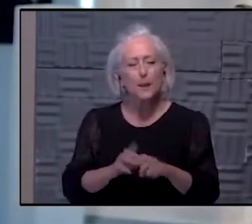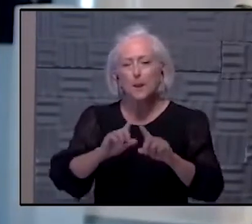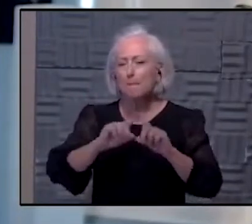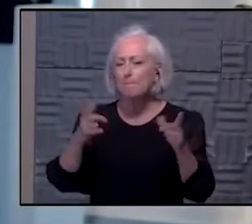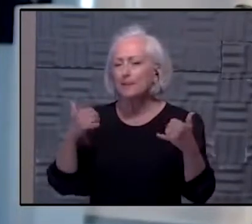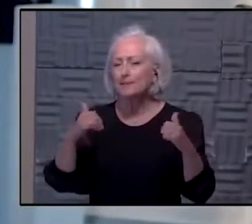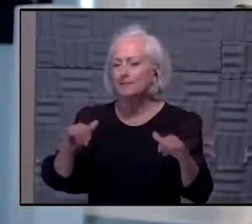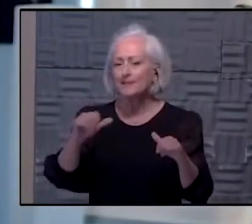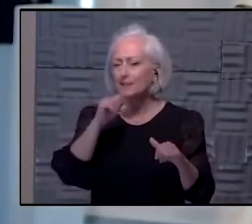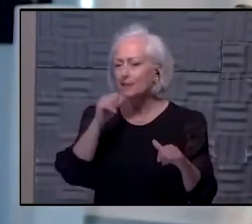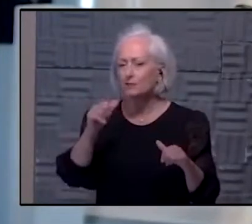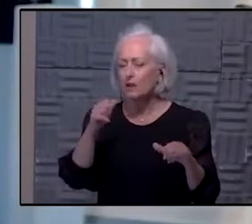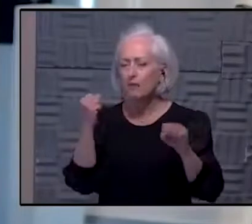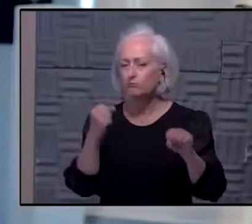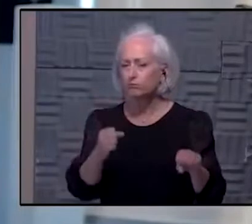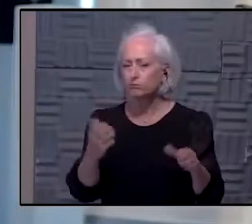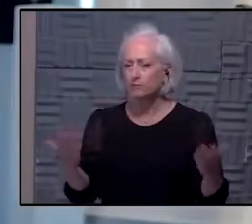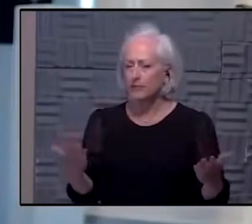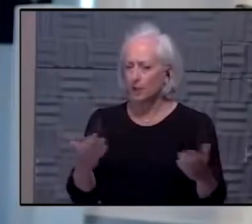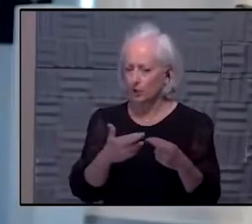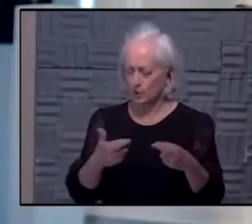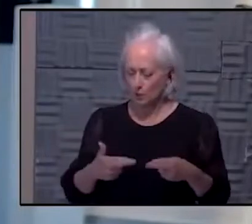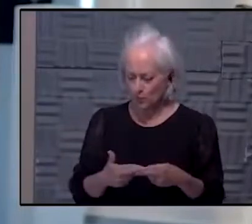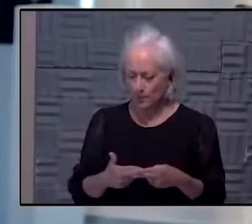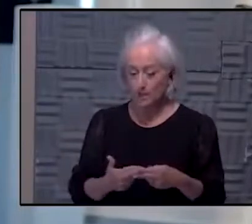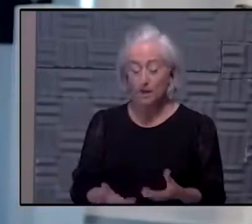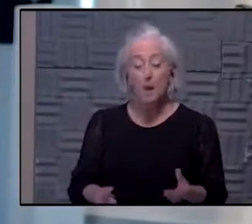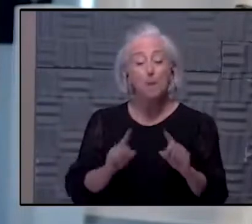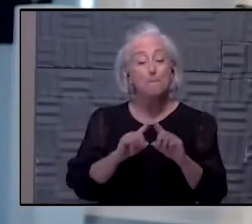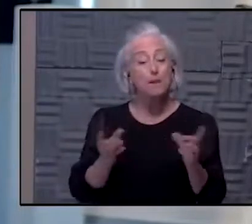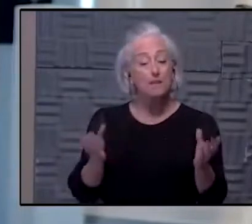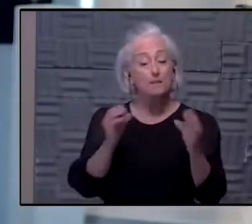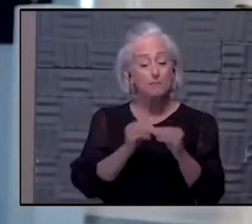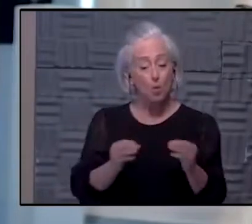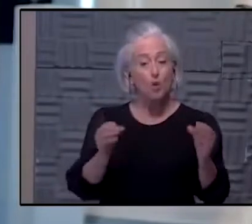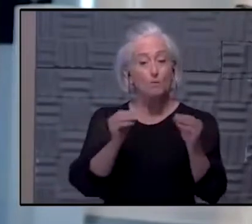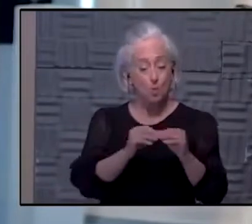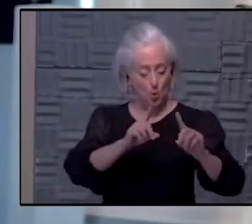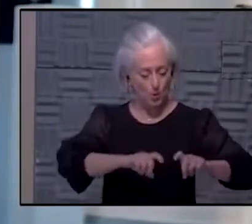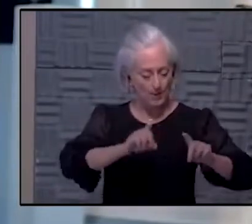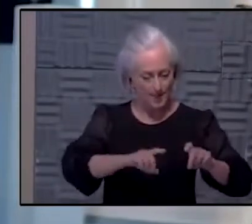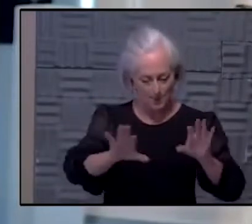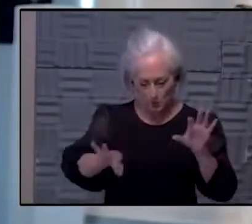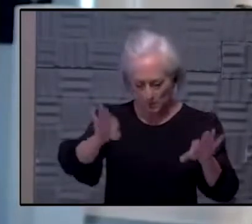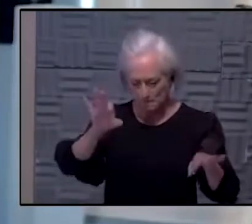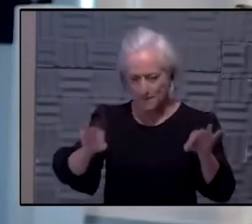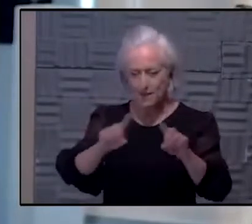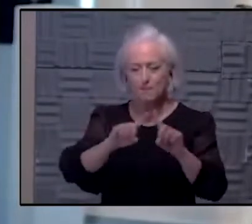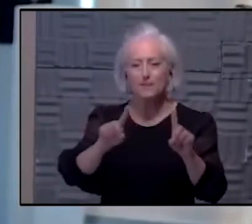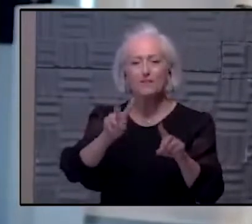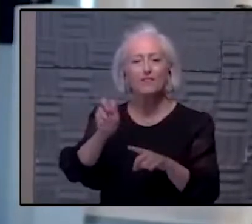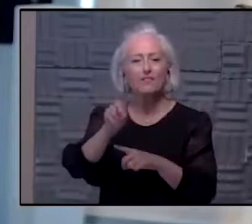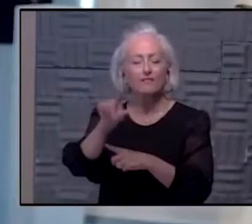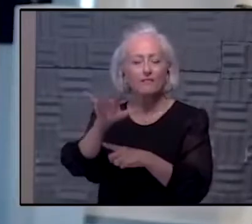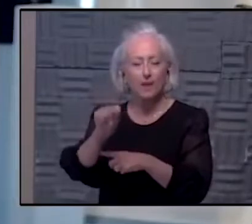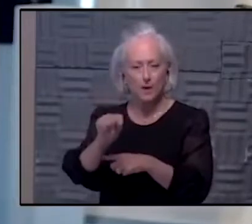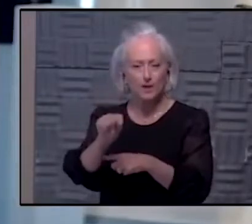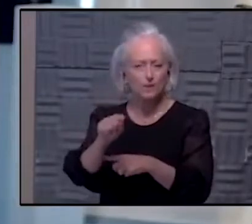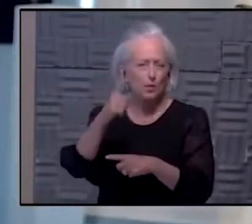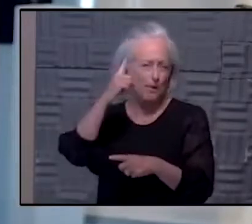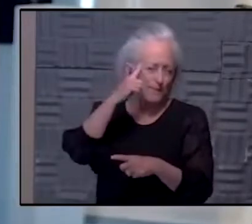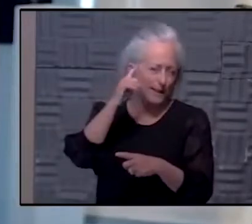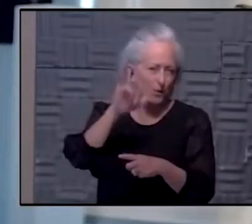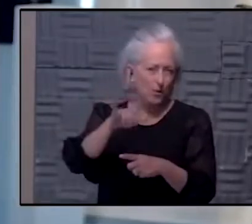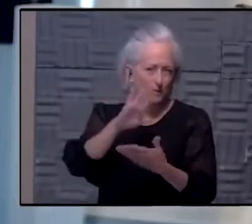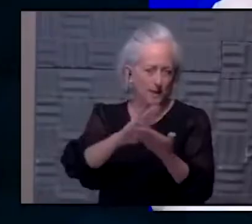our region yet. But as we do more and more testing, we're picking up more and more. So I suspect it'll become more and more the dominant strain.